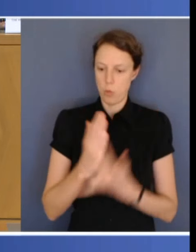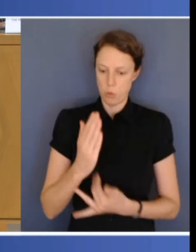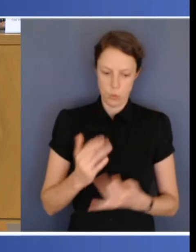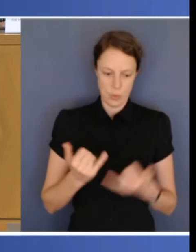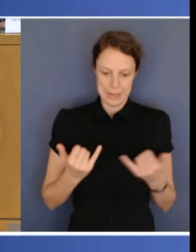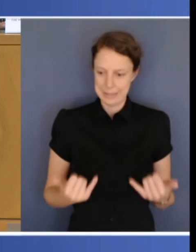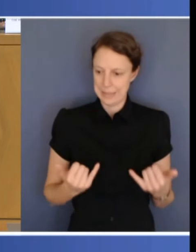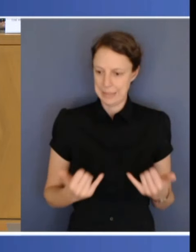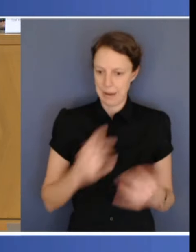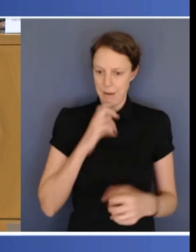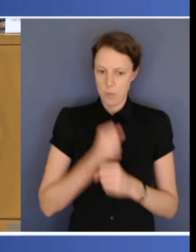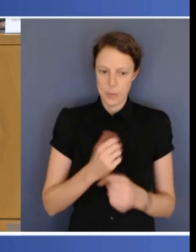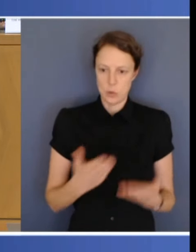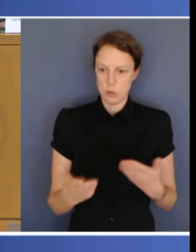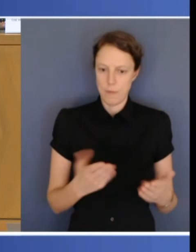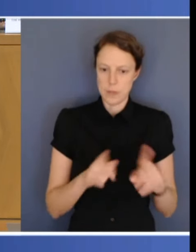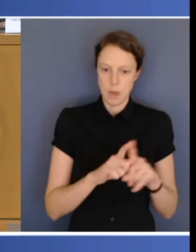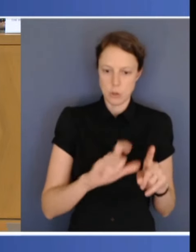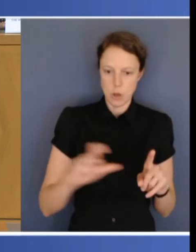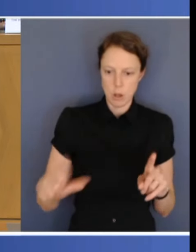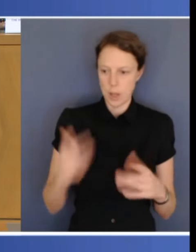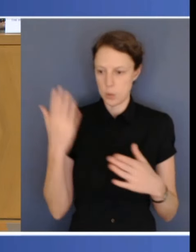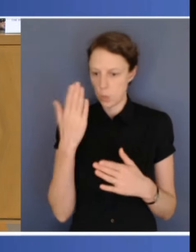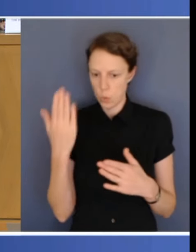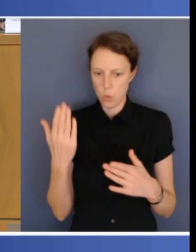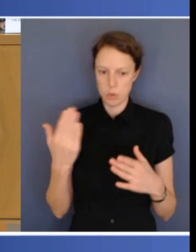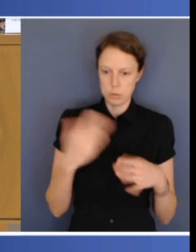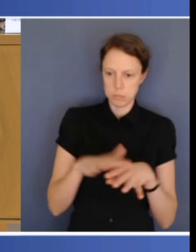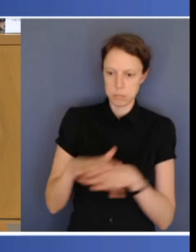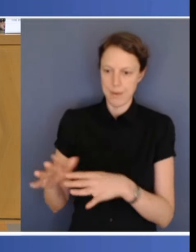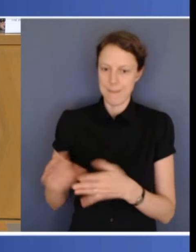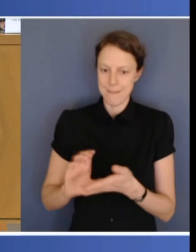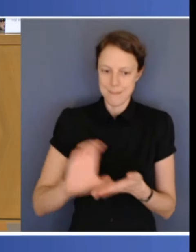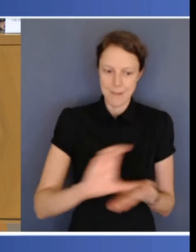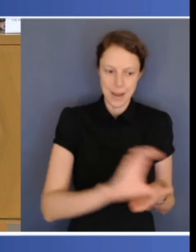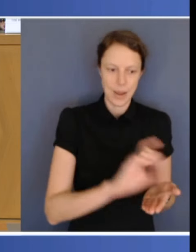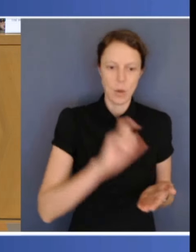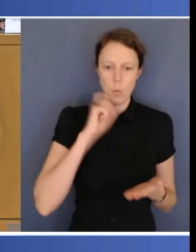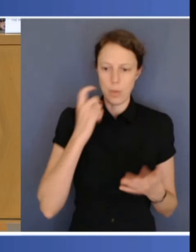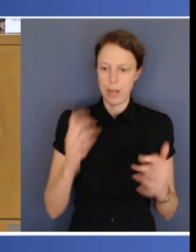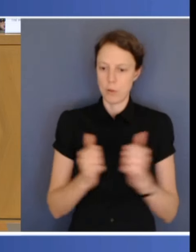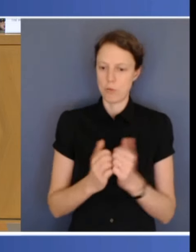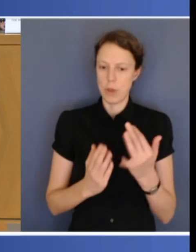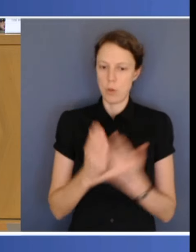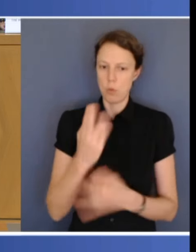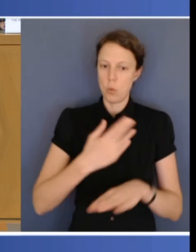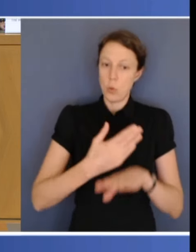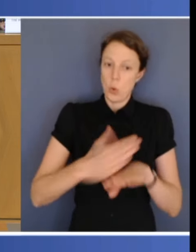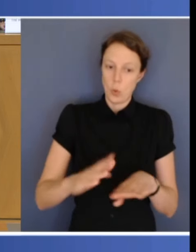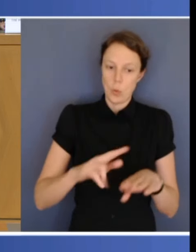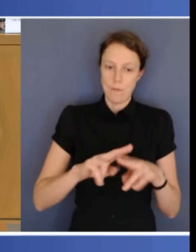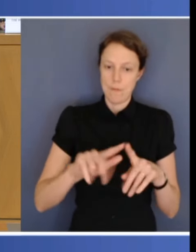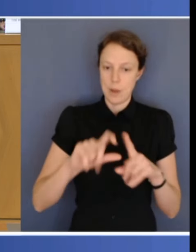schools, phased in over time. And funding would be agreed through new federal funding arrangements with additional costs split